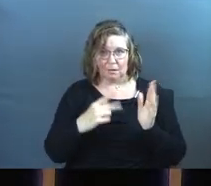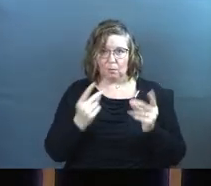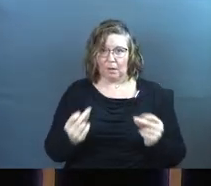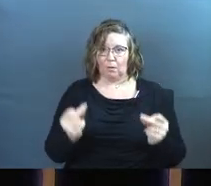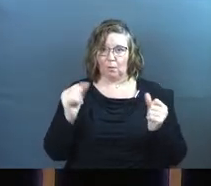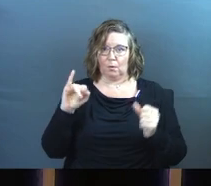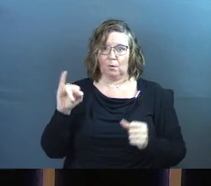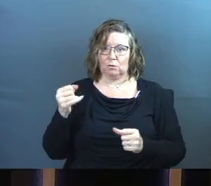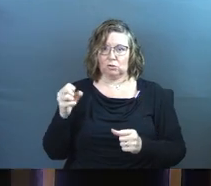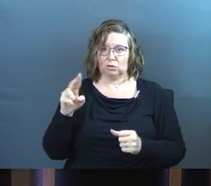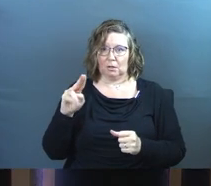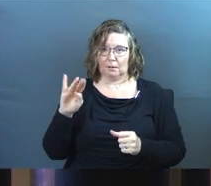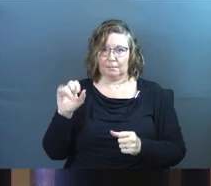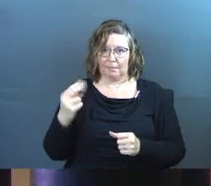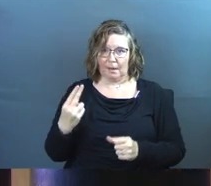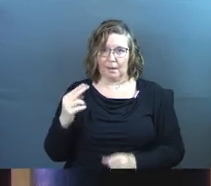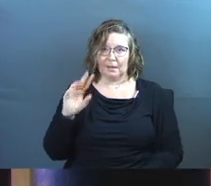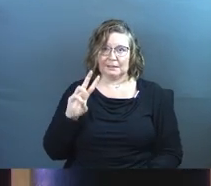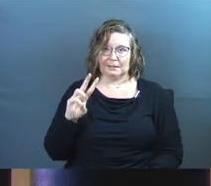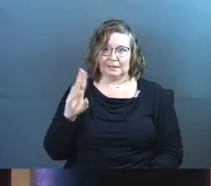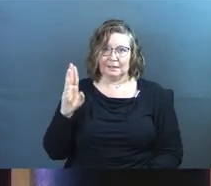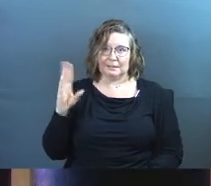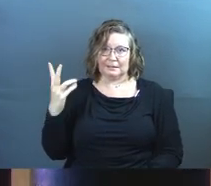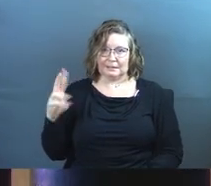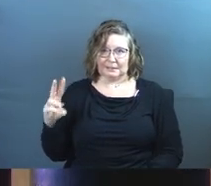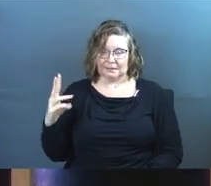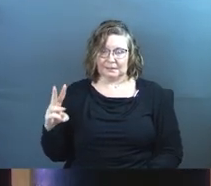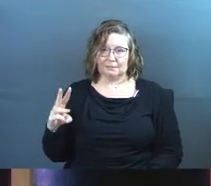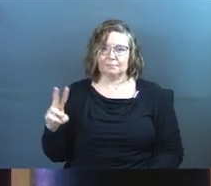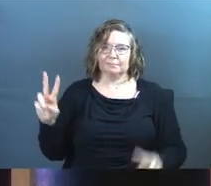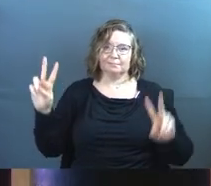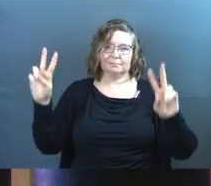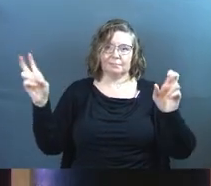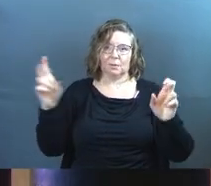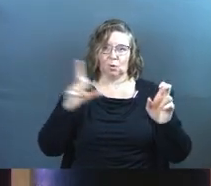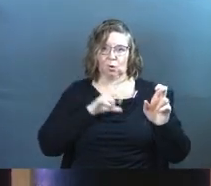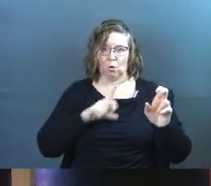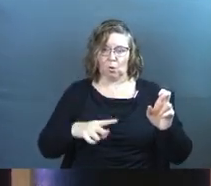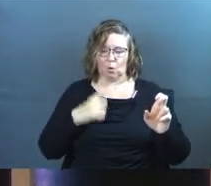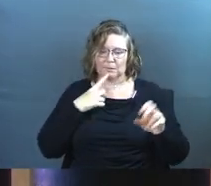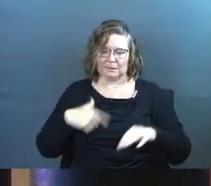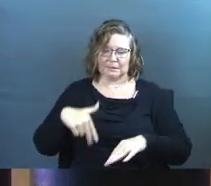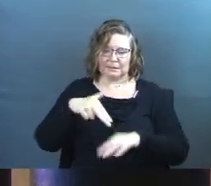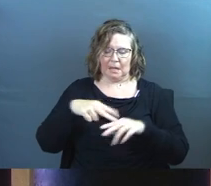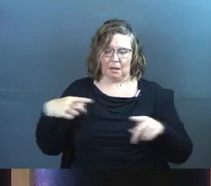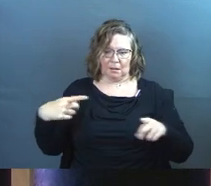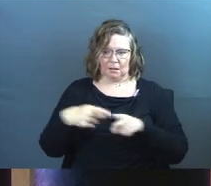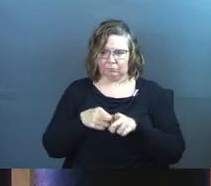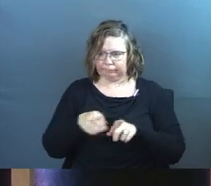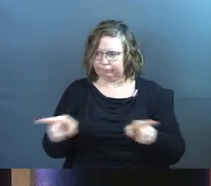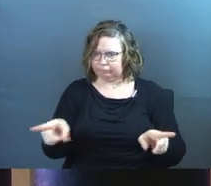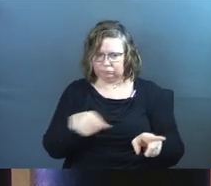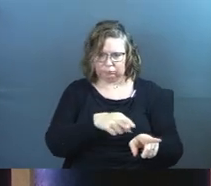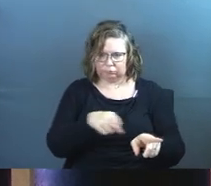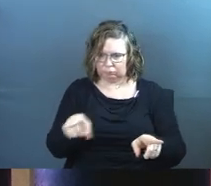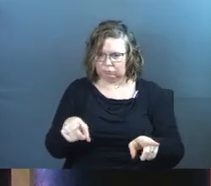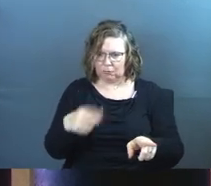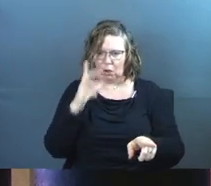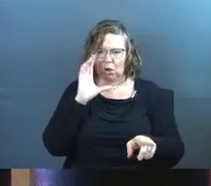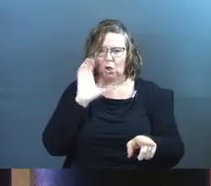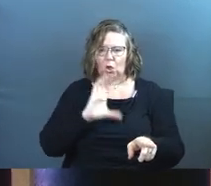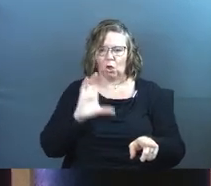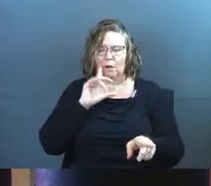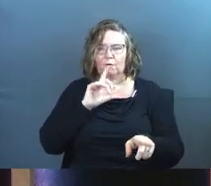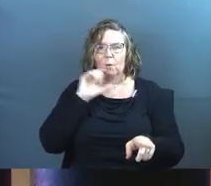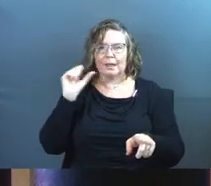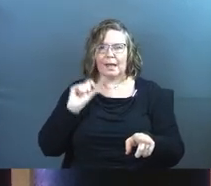away. This is Jeremiah 6.16. It says this. It says, this is what the Lord says. Stand at the crossroads and look and ask for the ancient